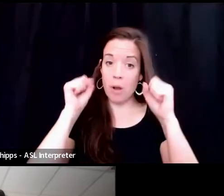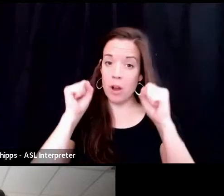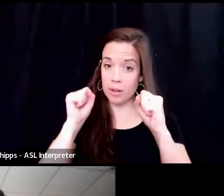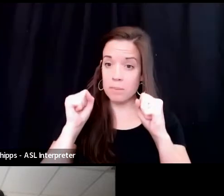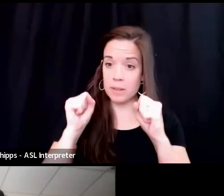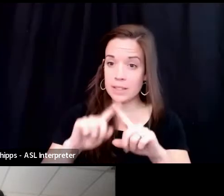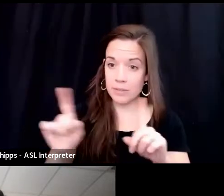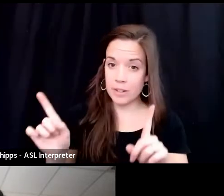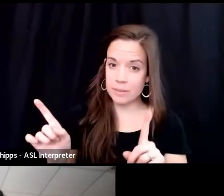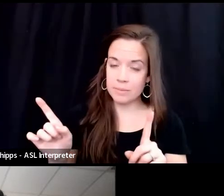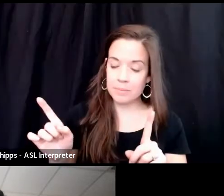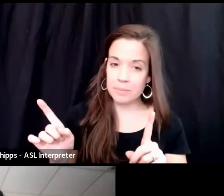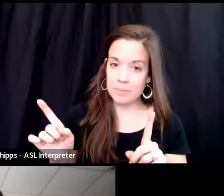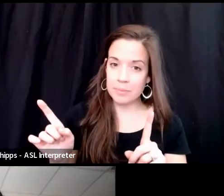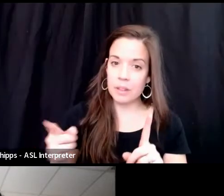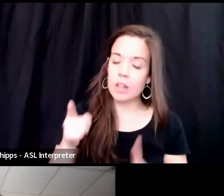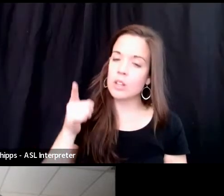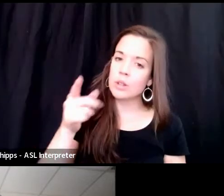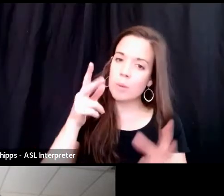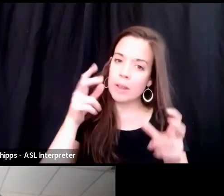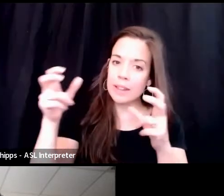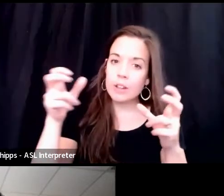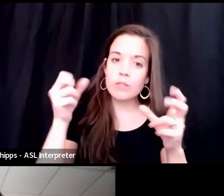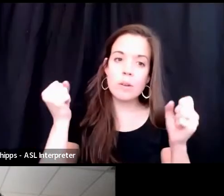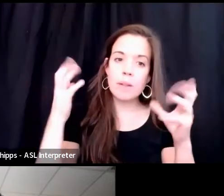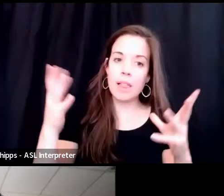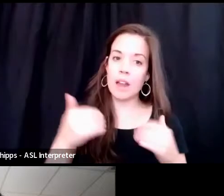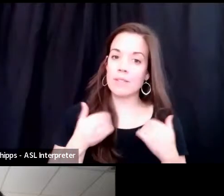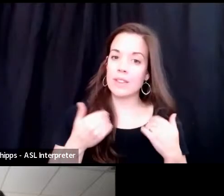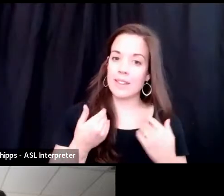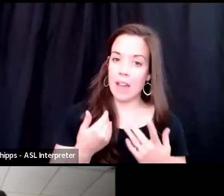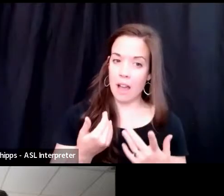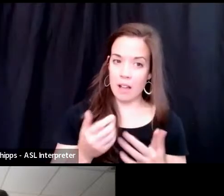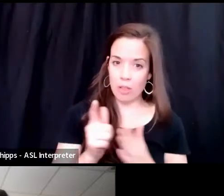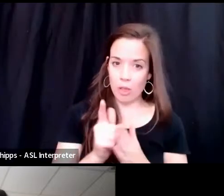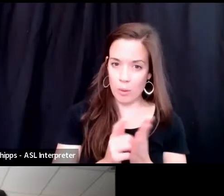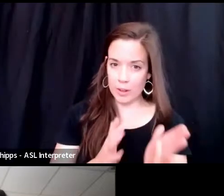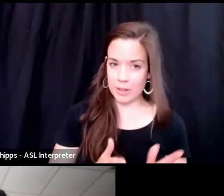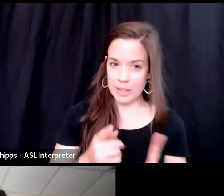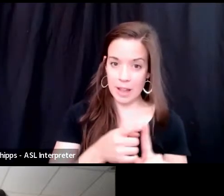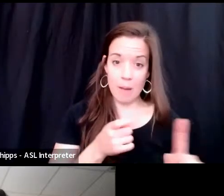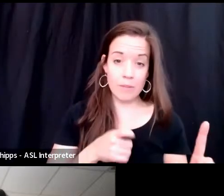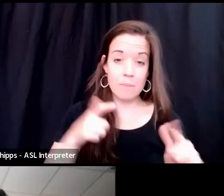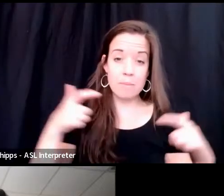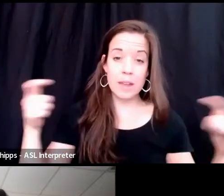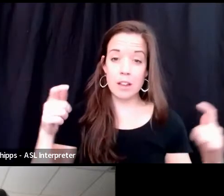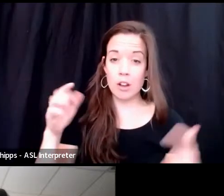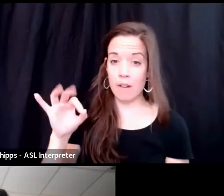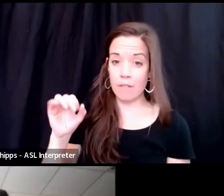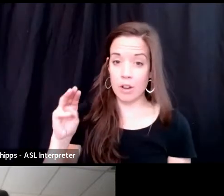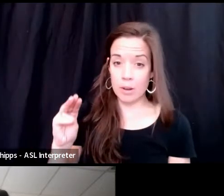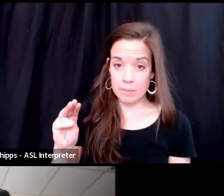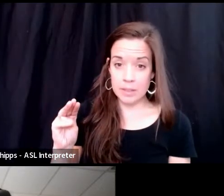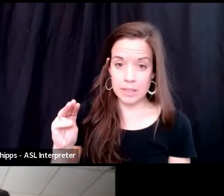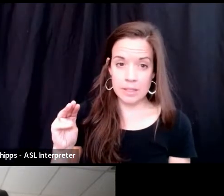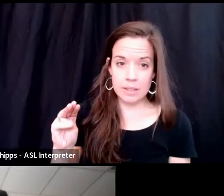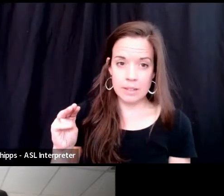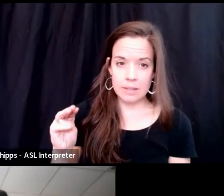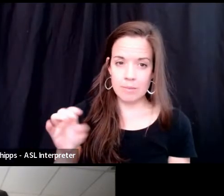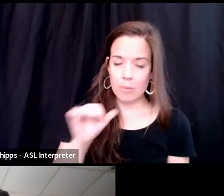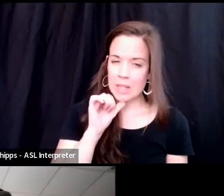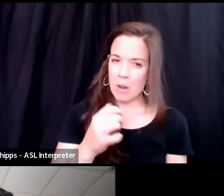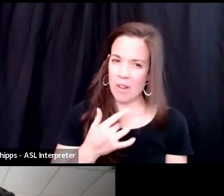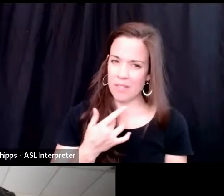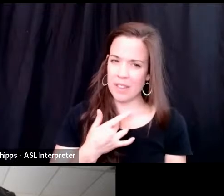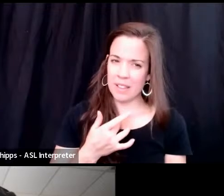What you will hear from a lot of the young associates that come from bigger firms is they don't feel the